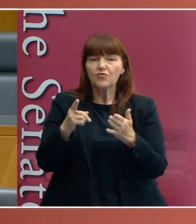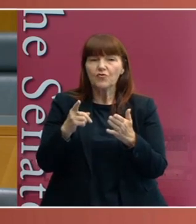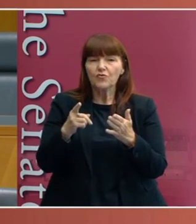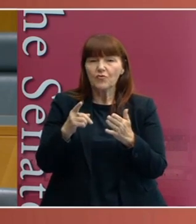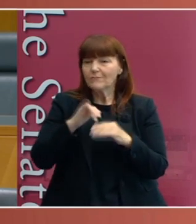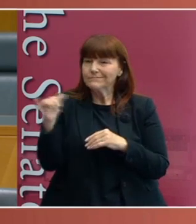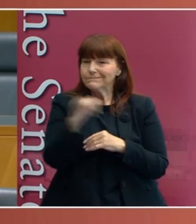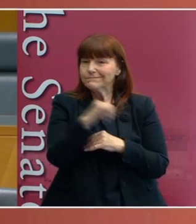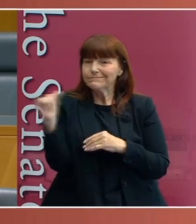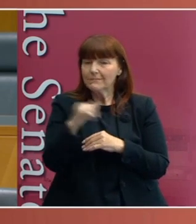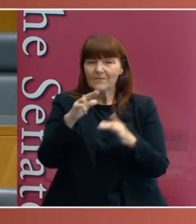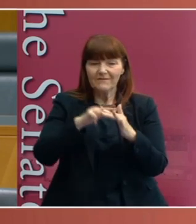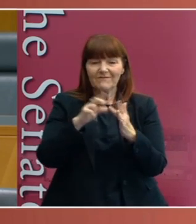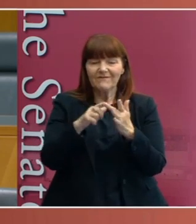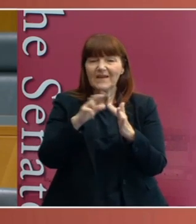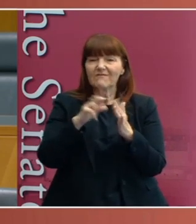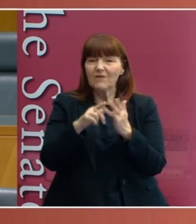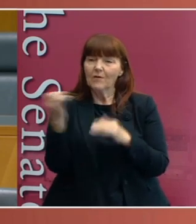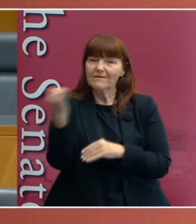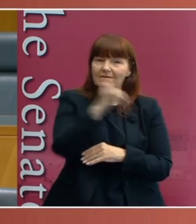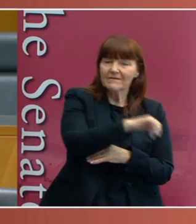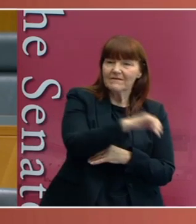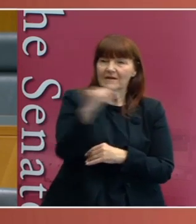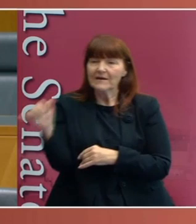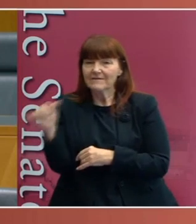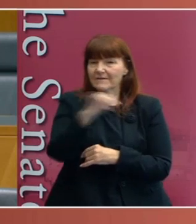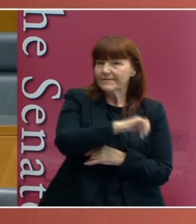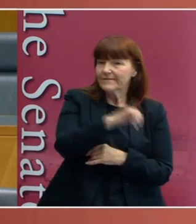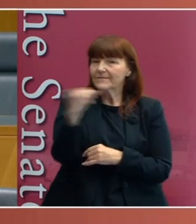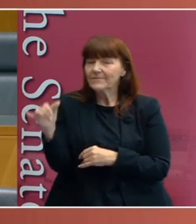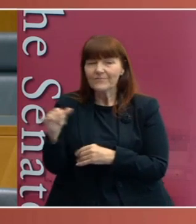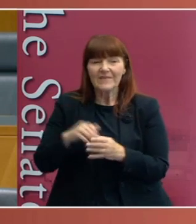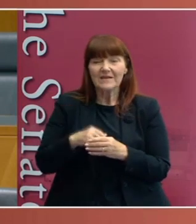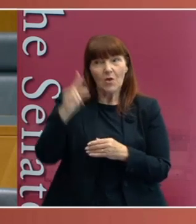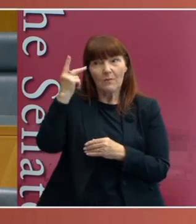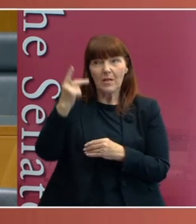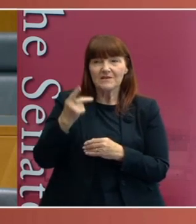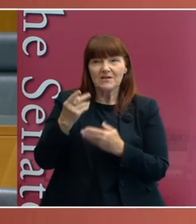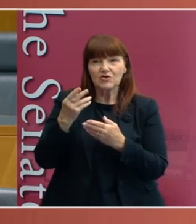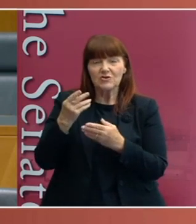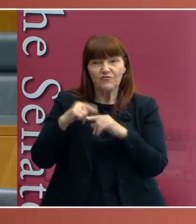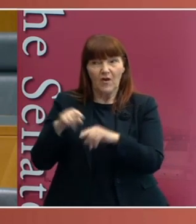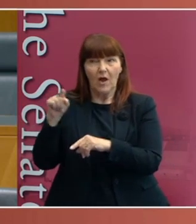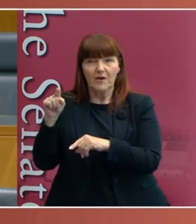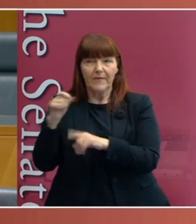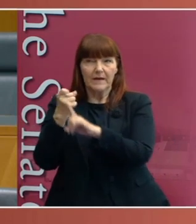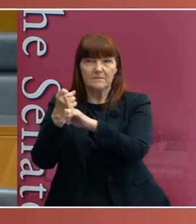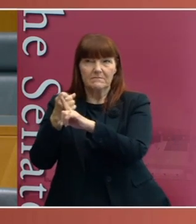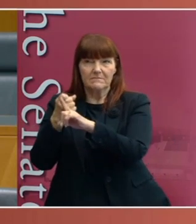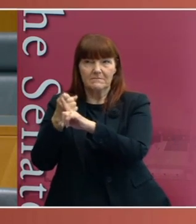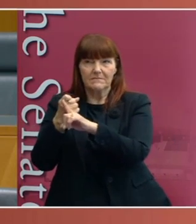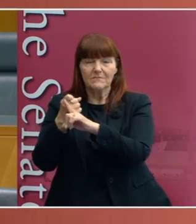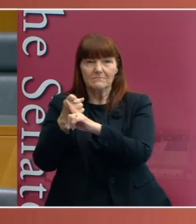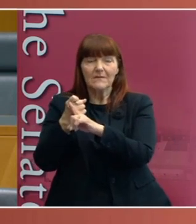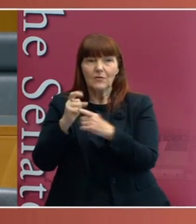workers, fly-in, fly-out workers. We may have relied on that a little bit to keep the